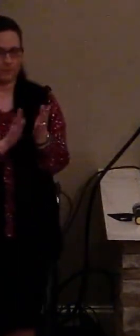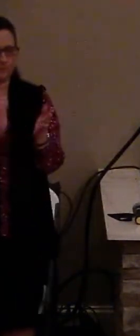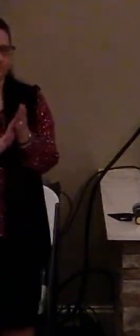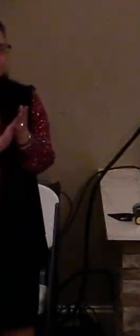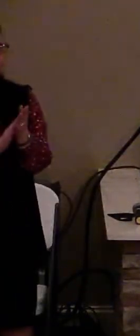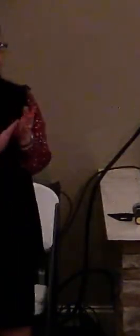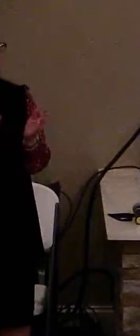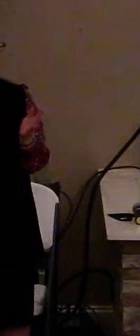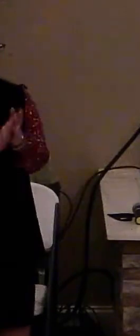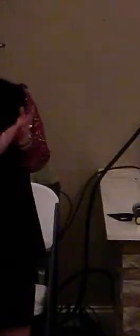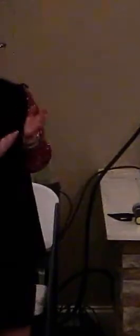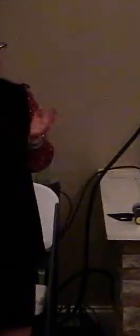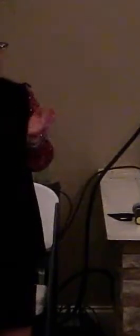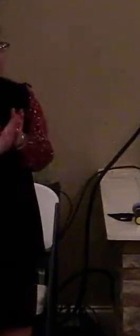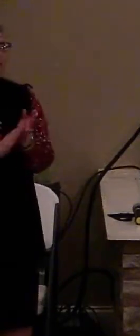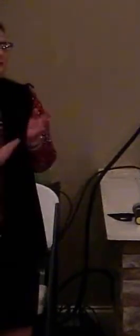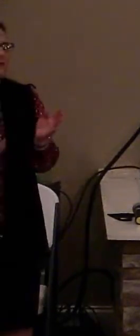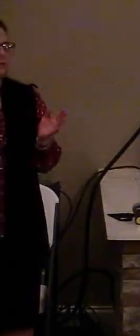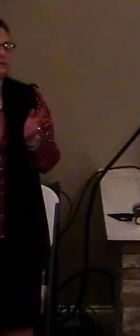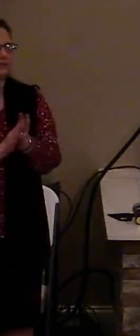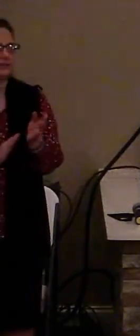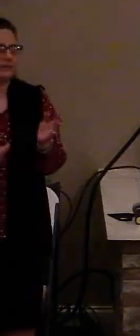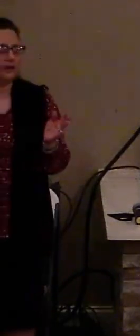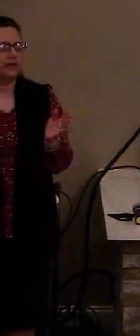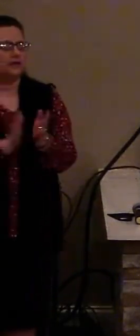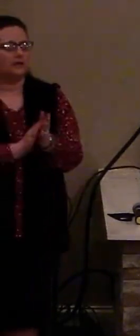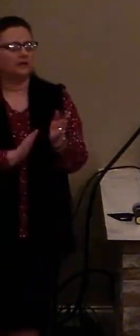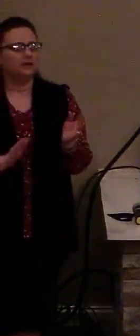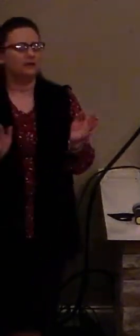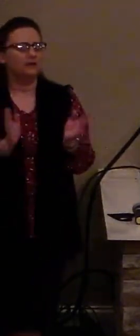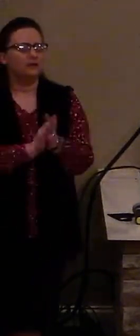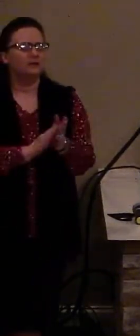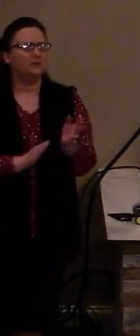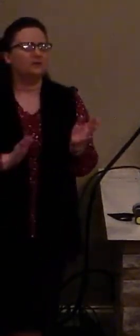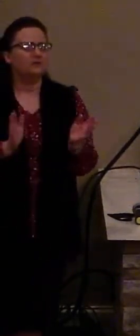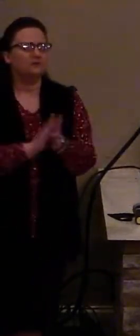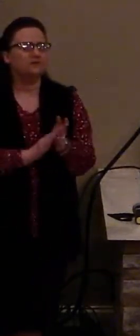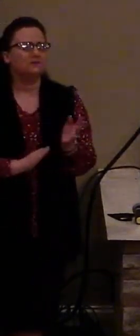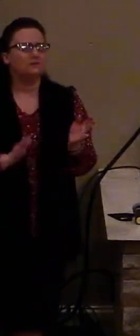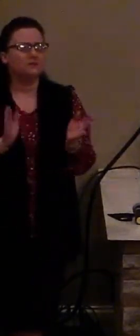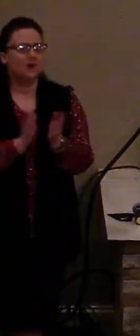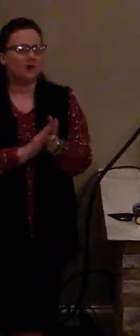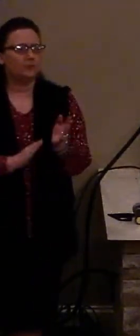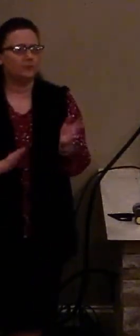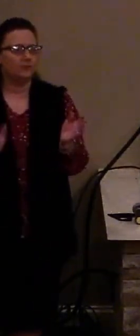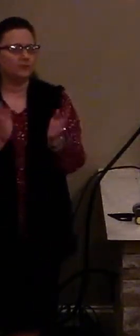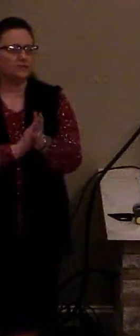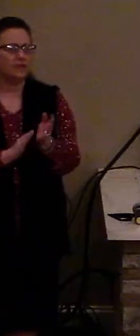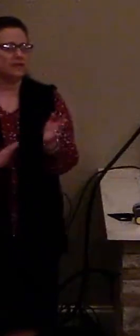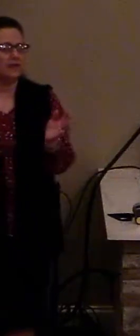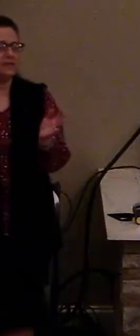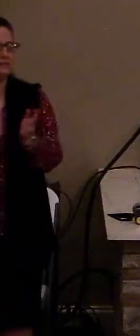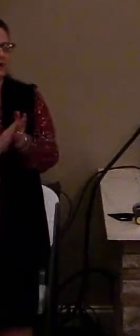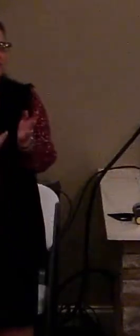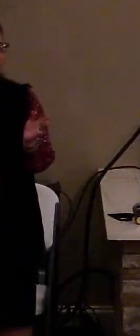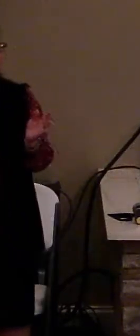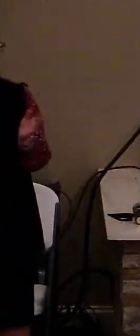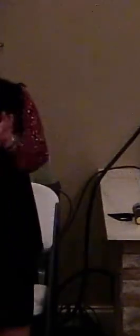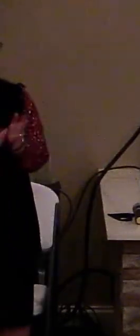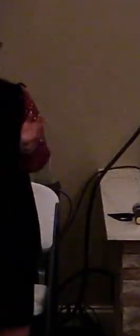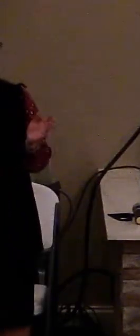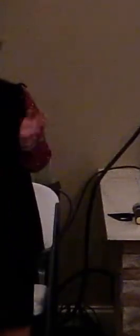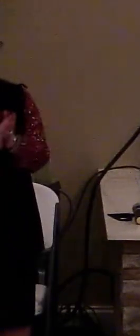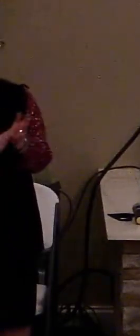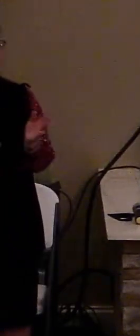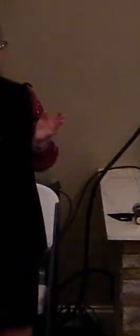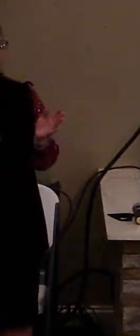and I paid my daughter, take nothing for my journey now. Well, I wouldn't take nothing for my